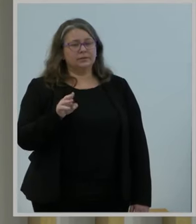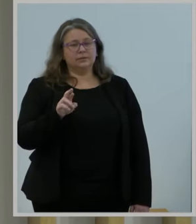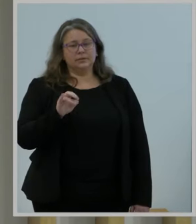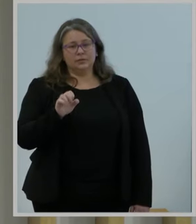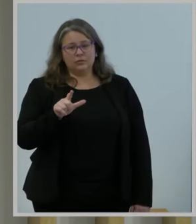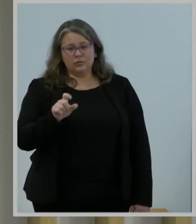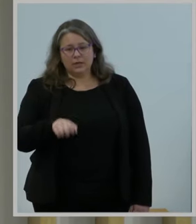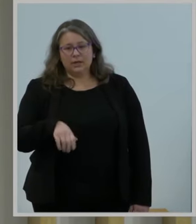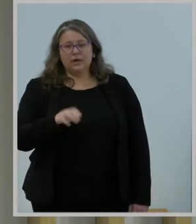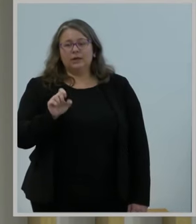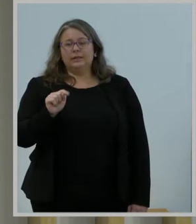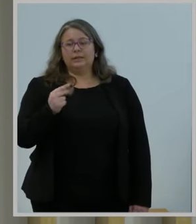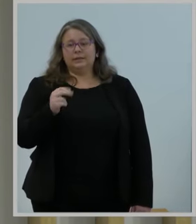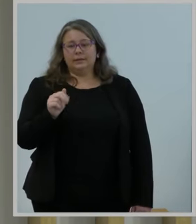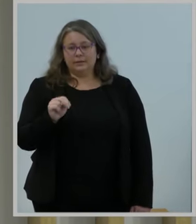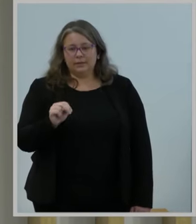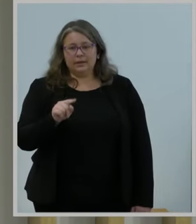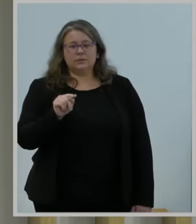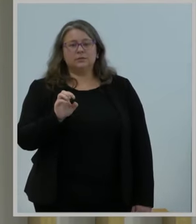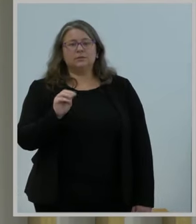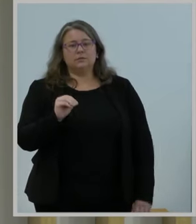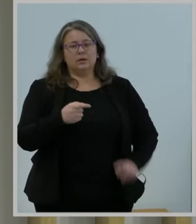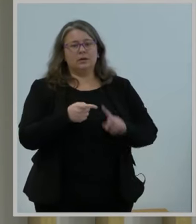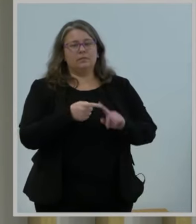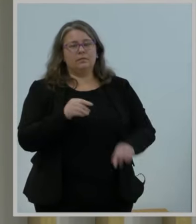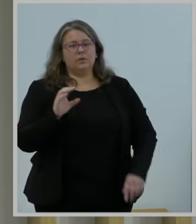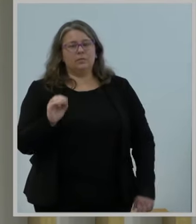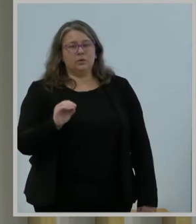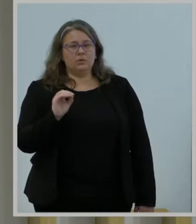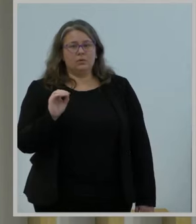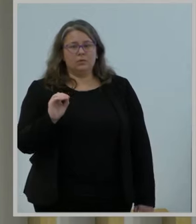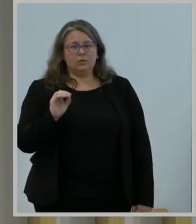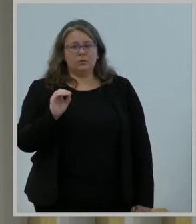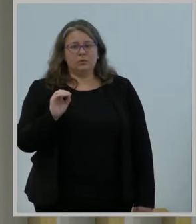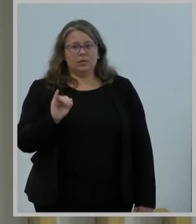Luccarelli, and Thomas Sullivan from the Office of International Affairs.